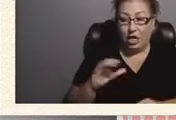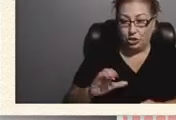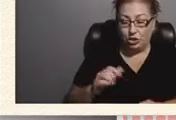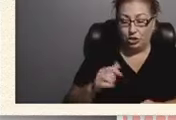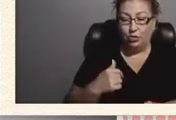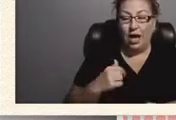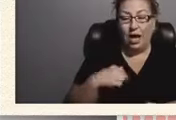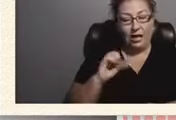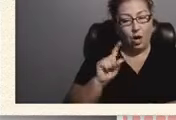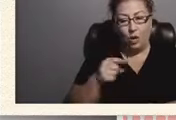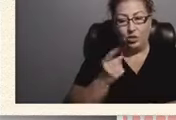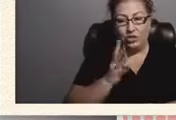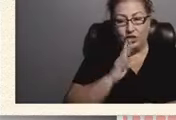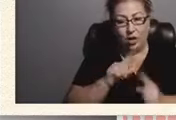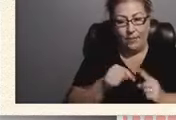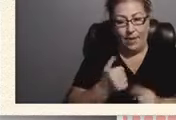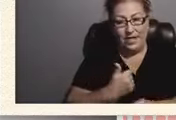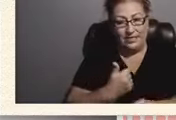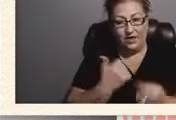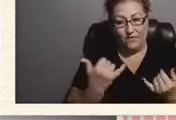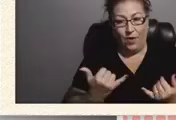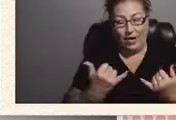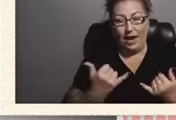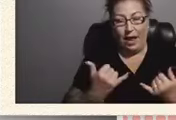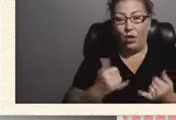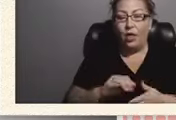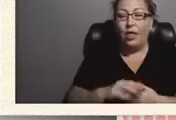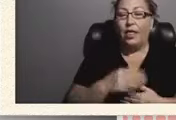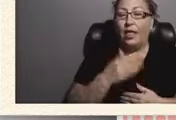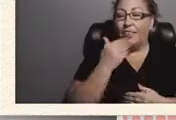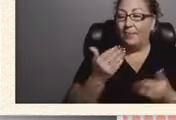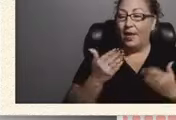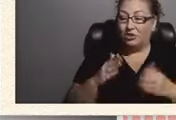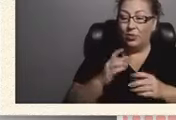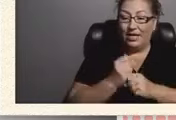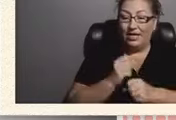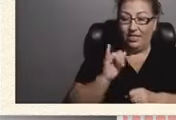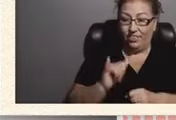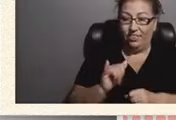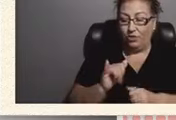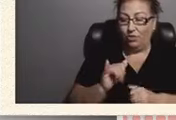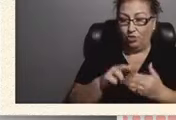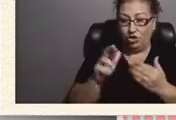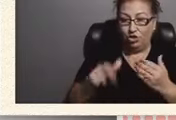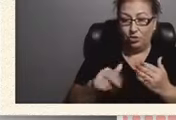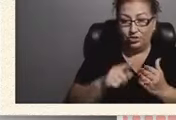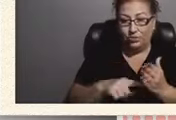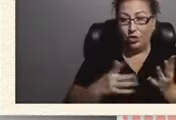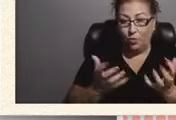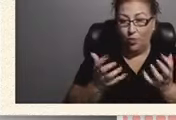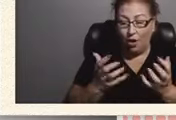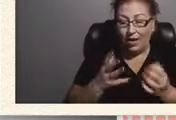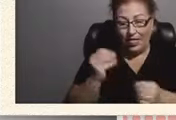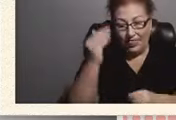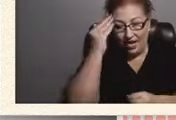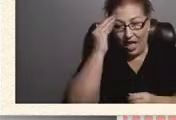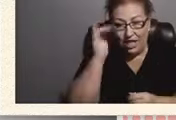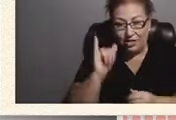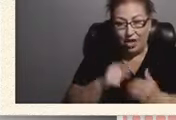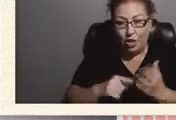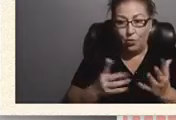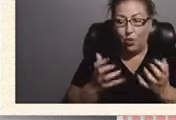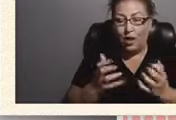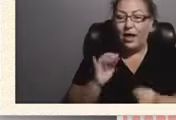only speak about myself right now the best way to get those the results that you want and the knowledge that you want is that you